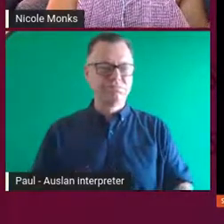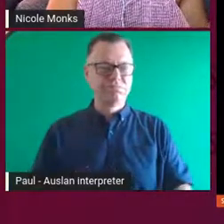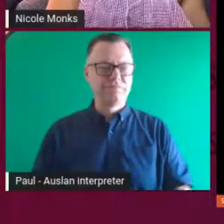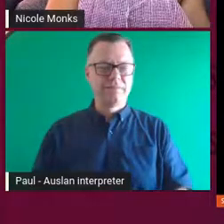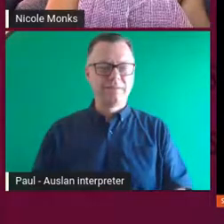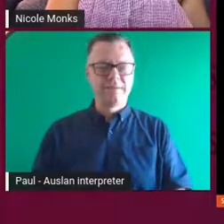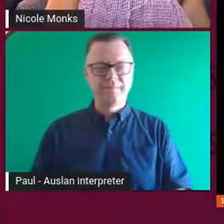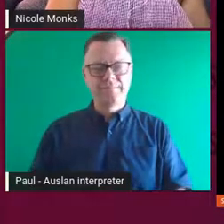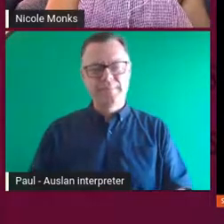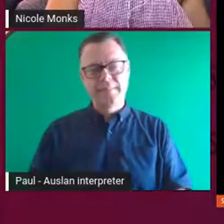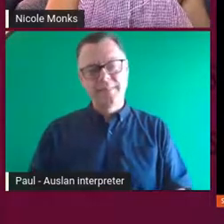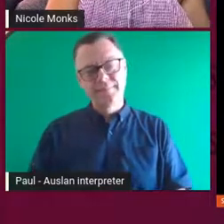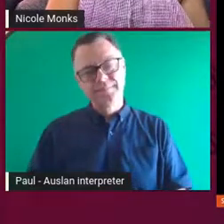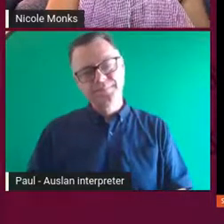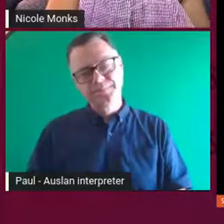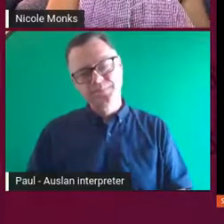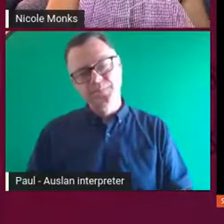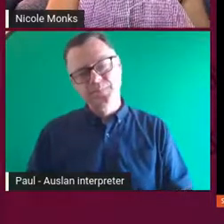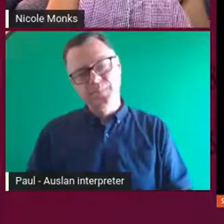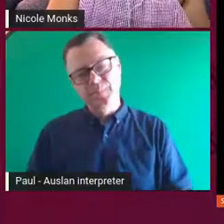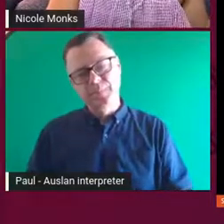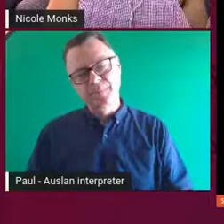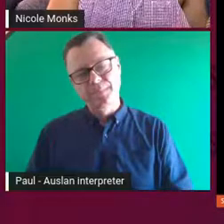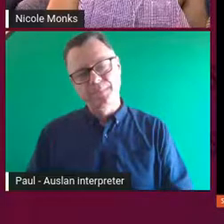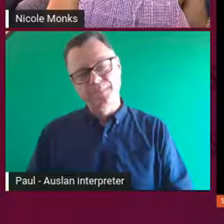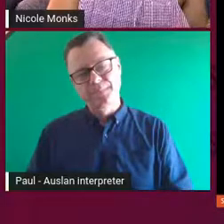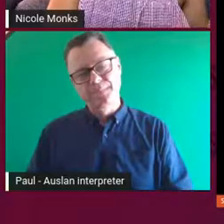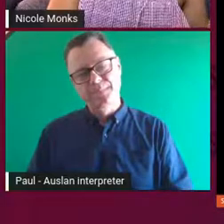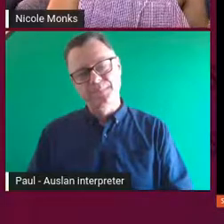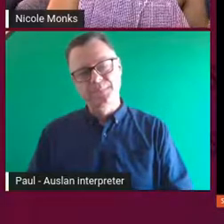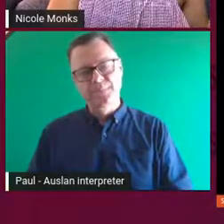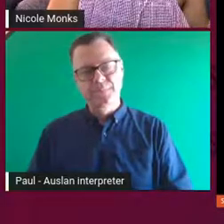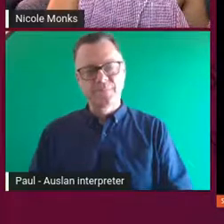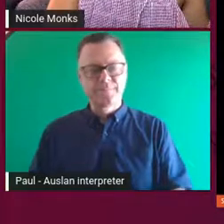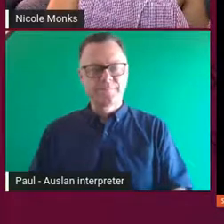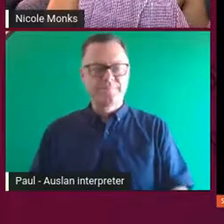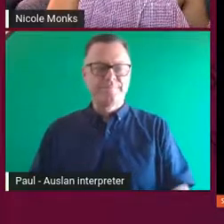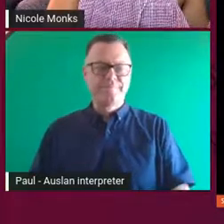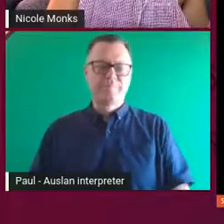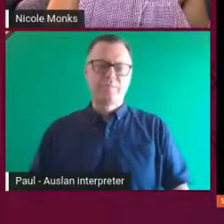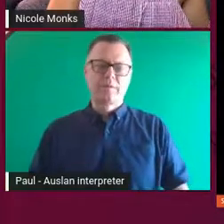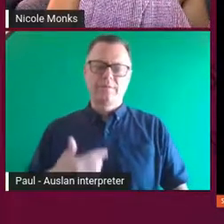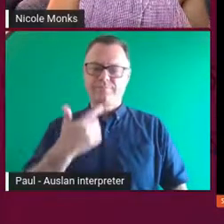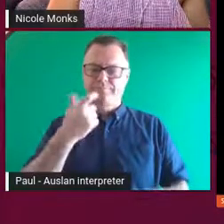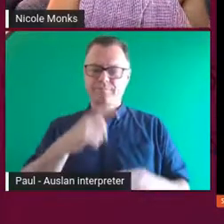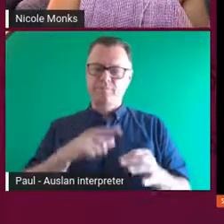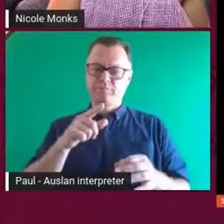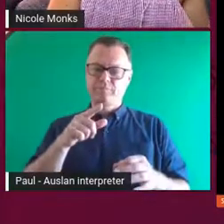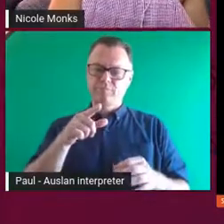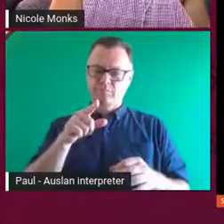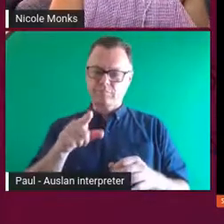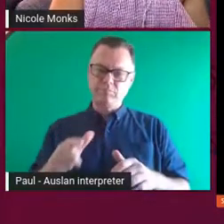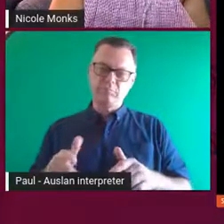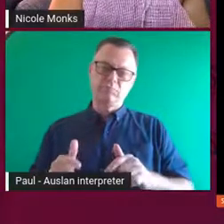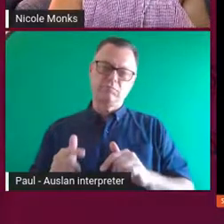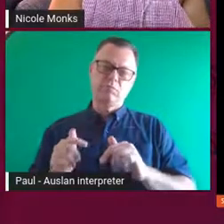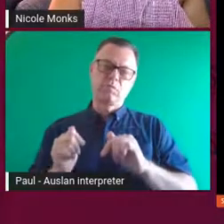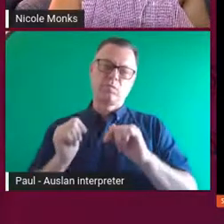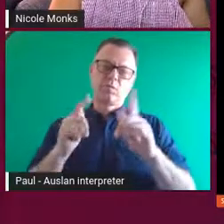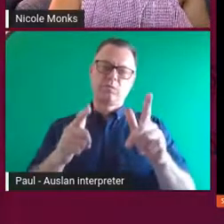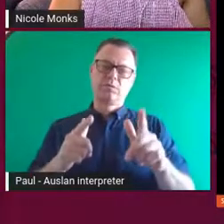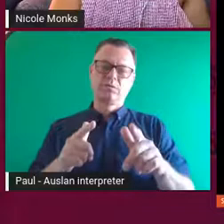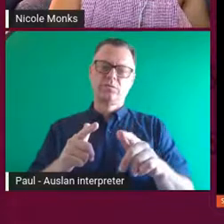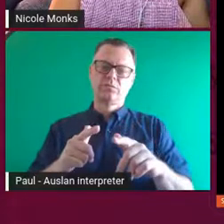I'm really interested about the kind of way in which this trip onto country has really inspired this